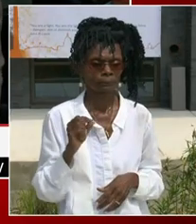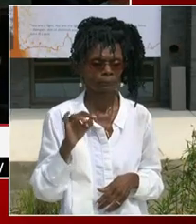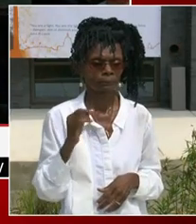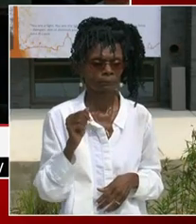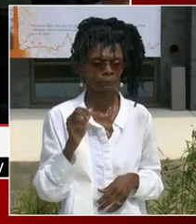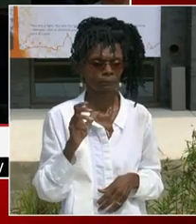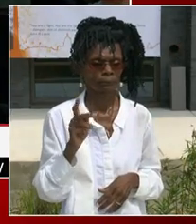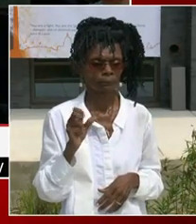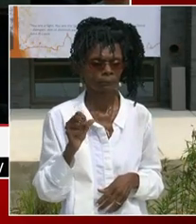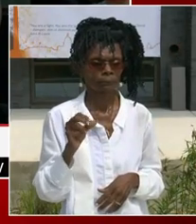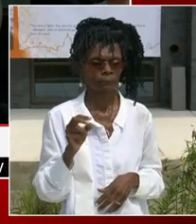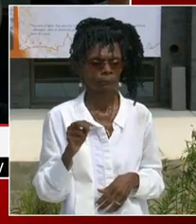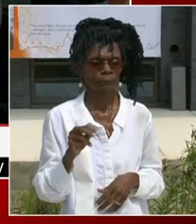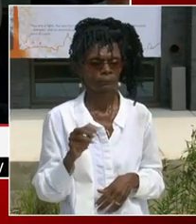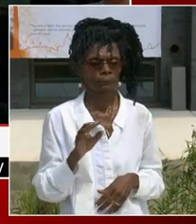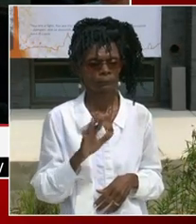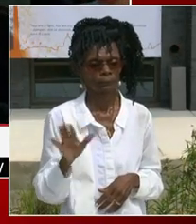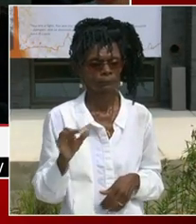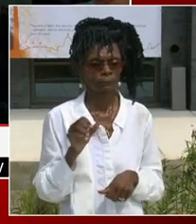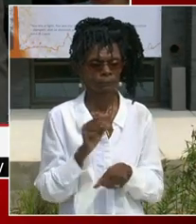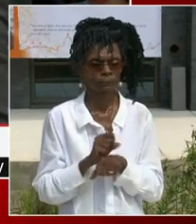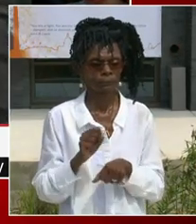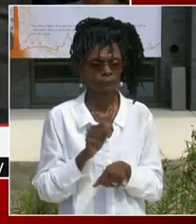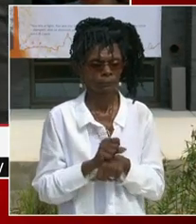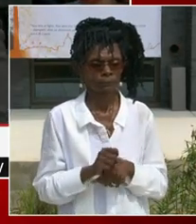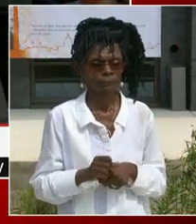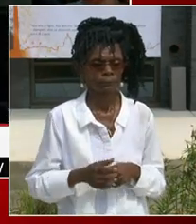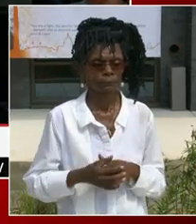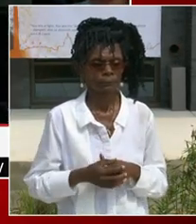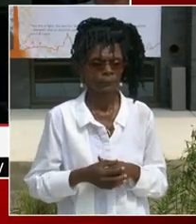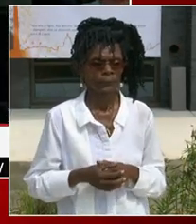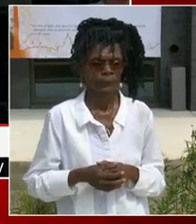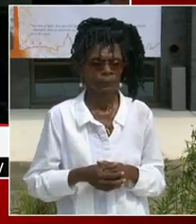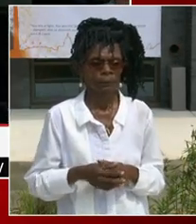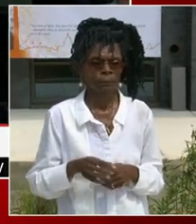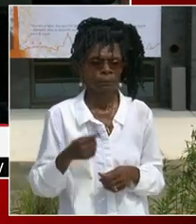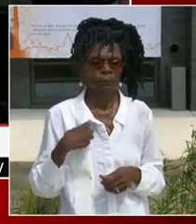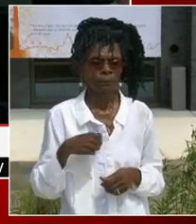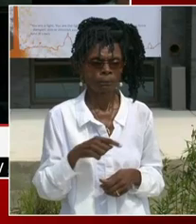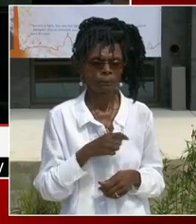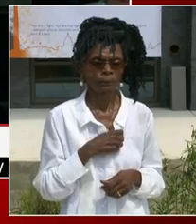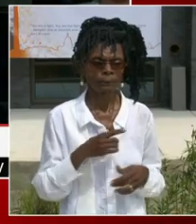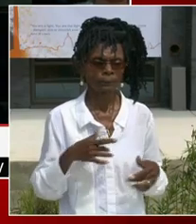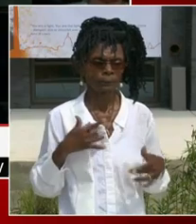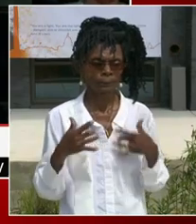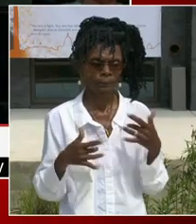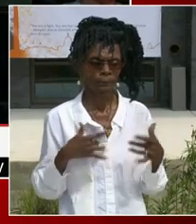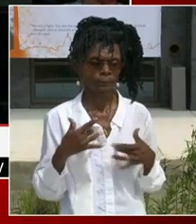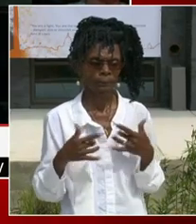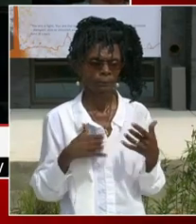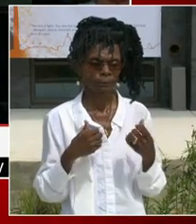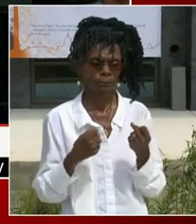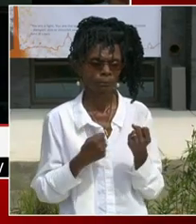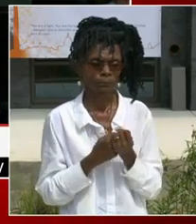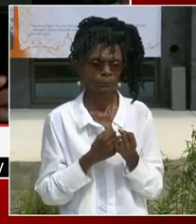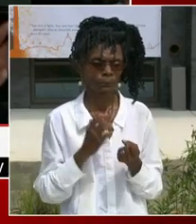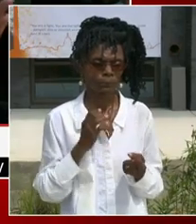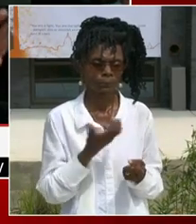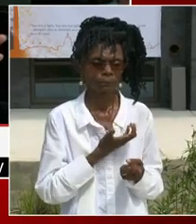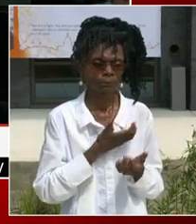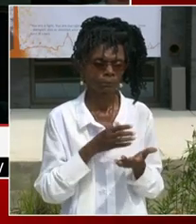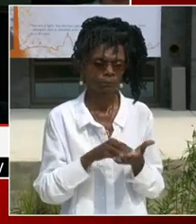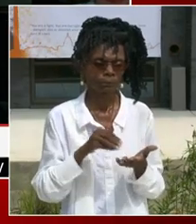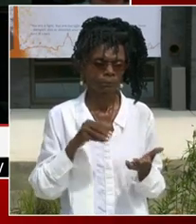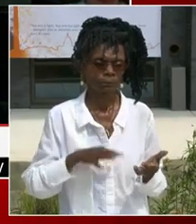proud to deliver this building to you to enhance the learning experience of our young people, and to our community members,